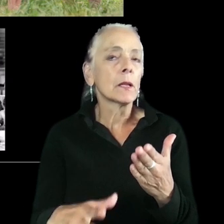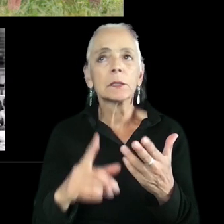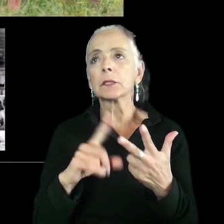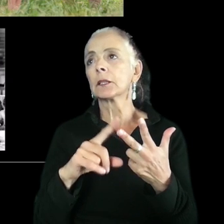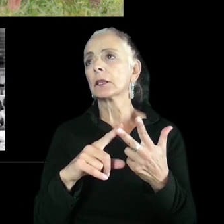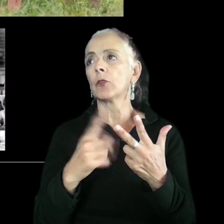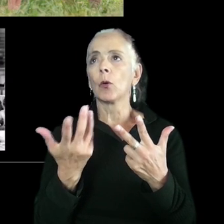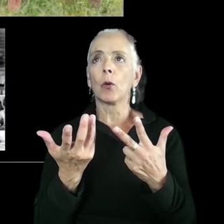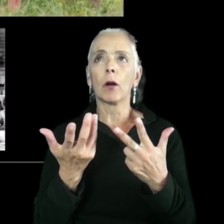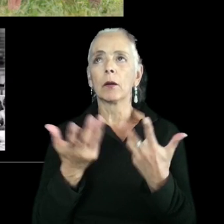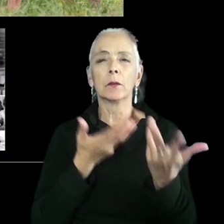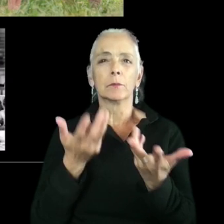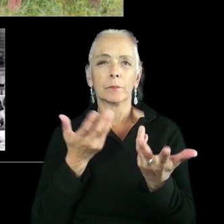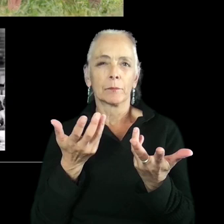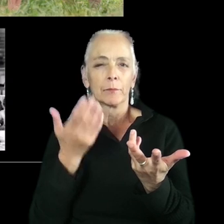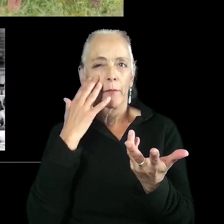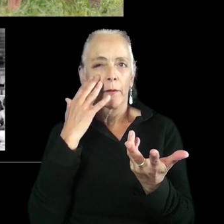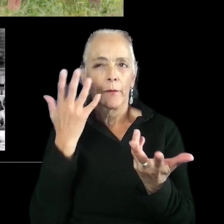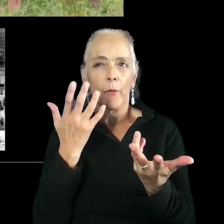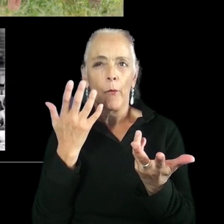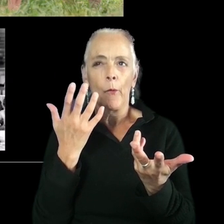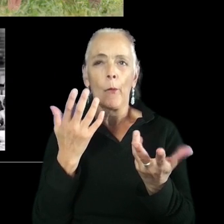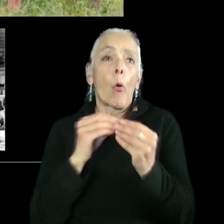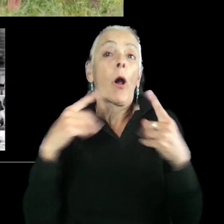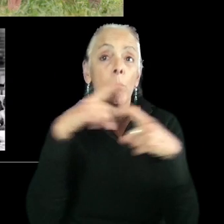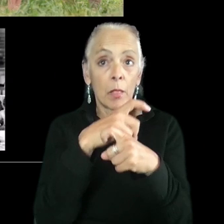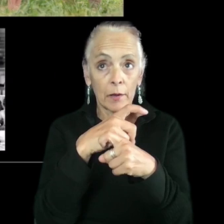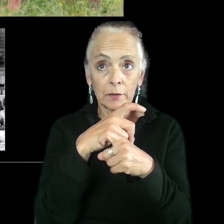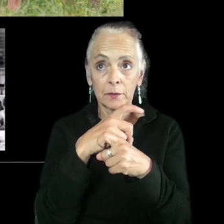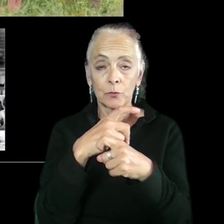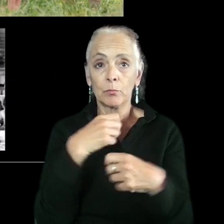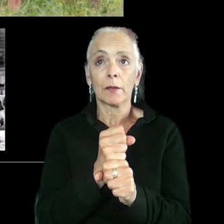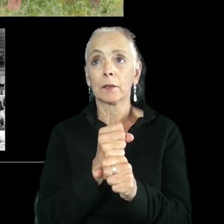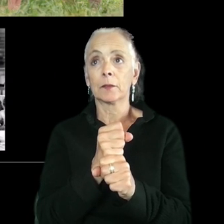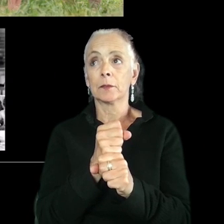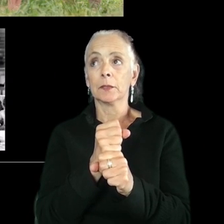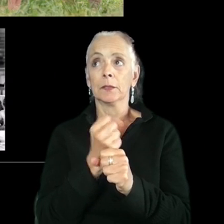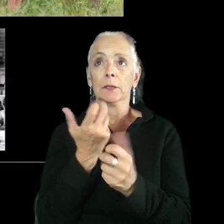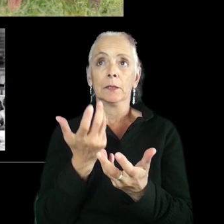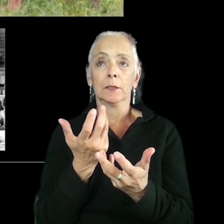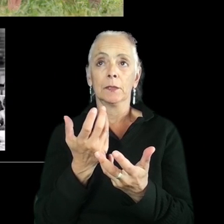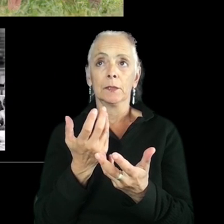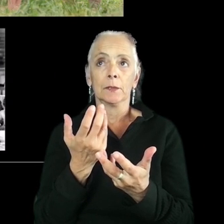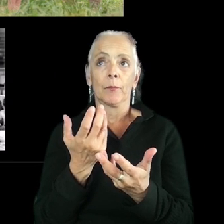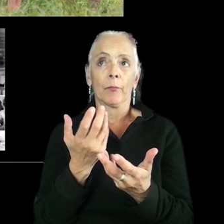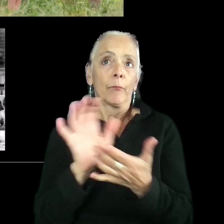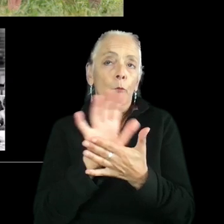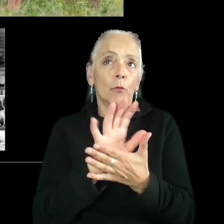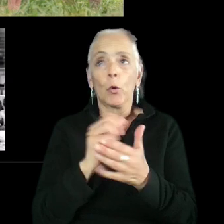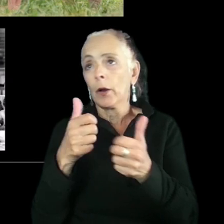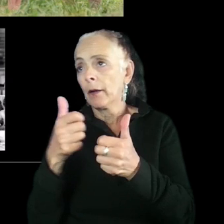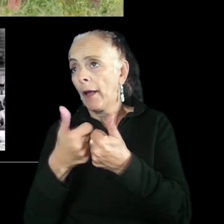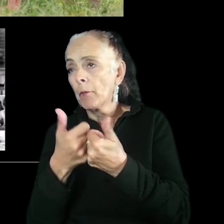it adds an whole area of complexity to making a piece of content, which is